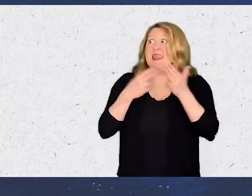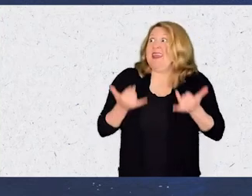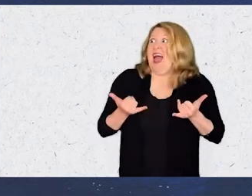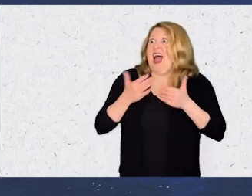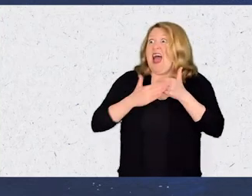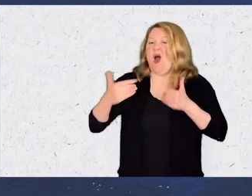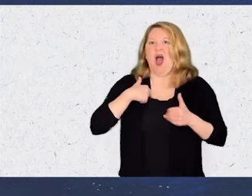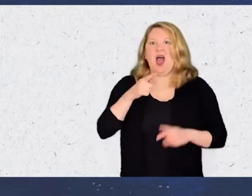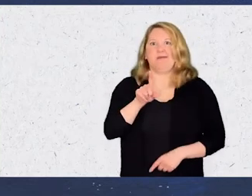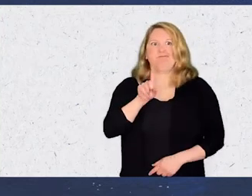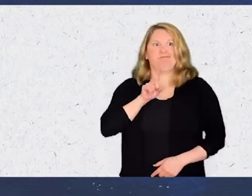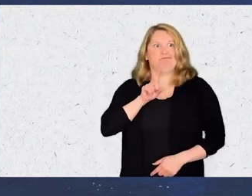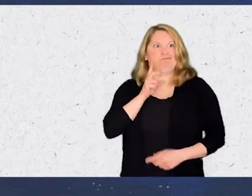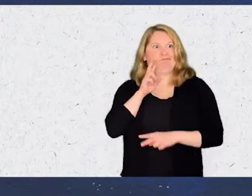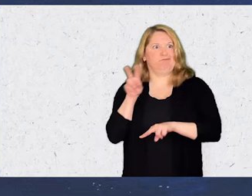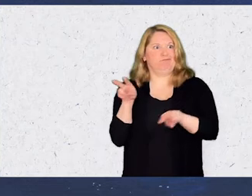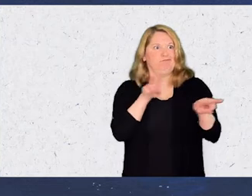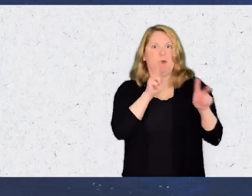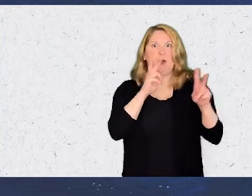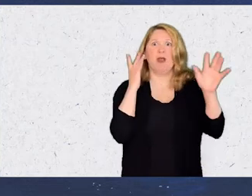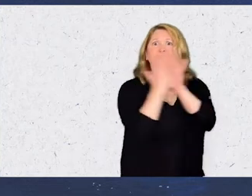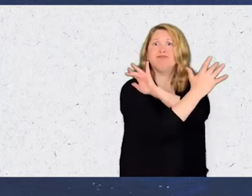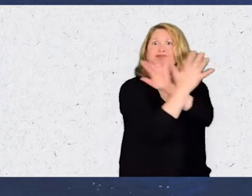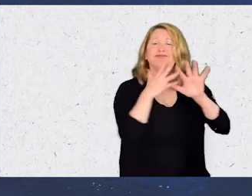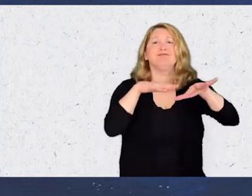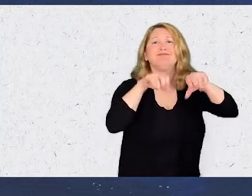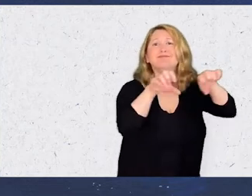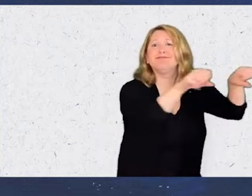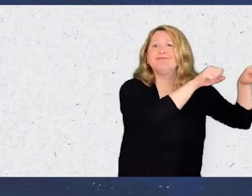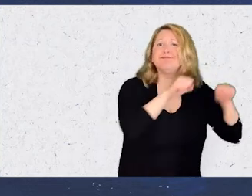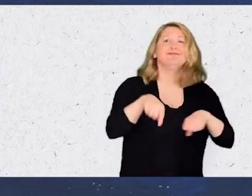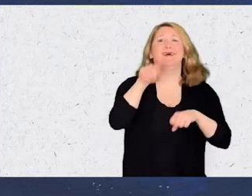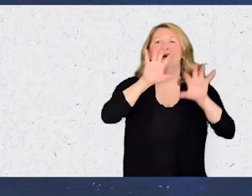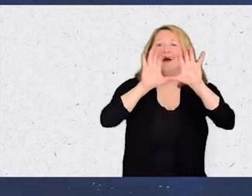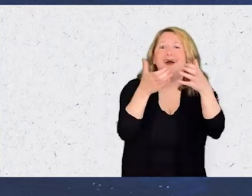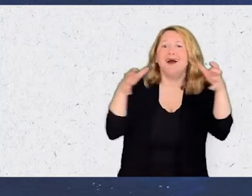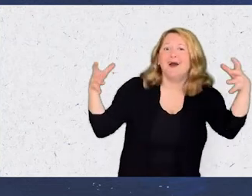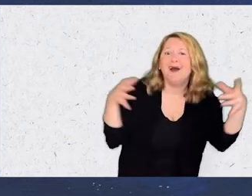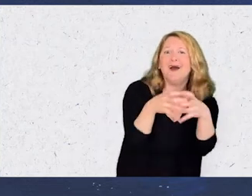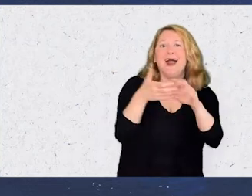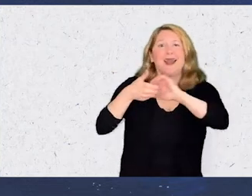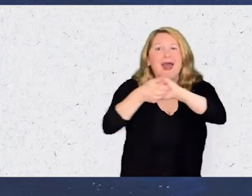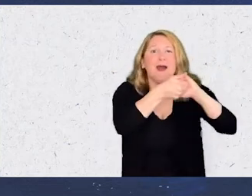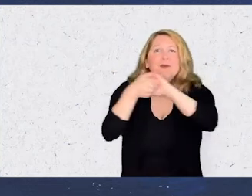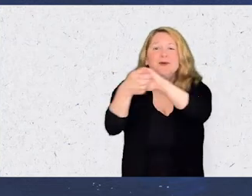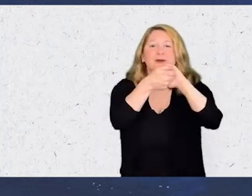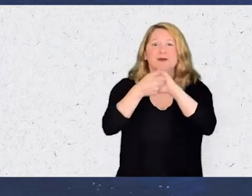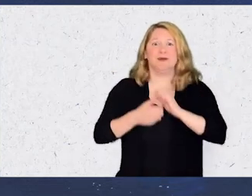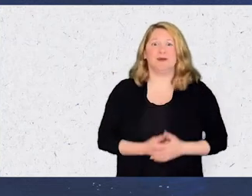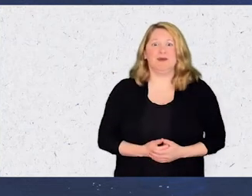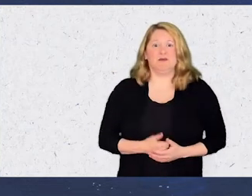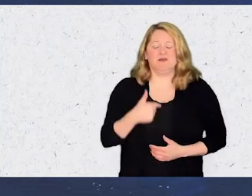with COVID has meant that I have watched from the sidelines As my peers and colleagues return to music venues, rehearsals, and collaborations